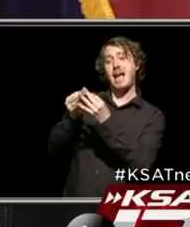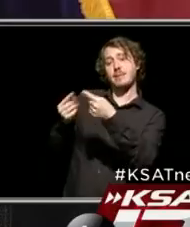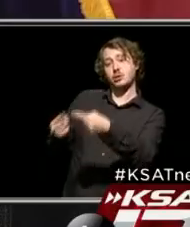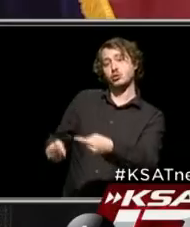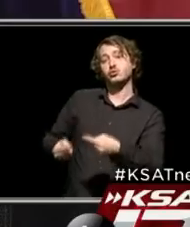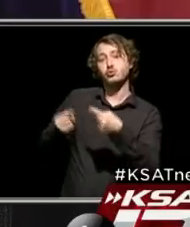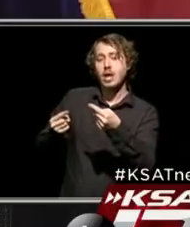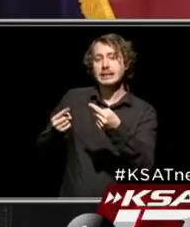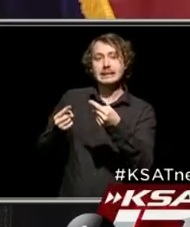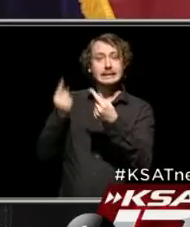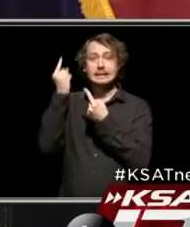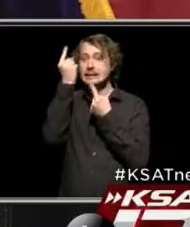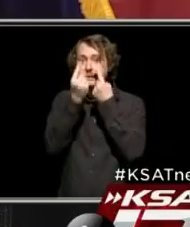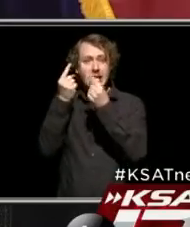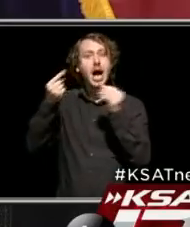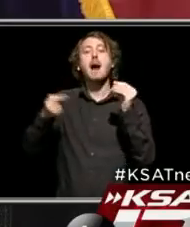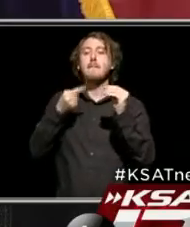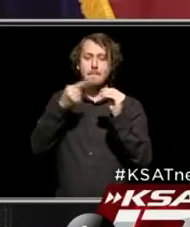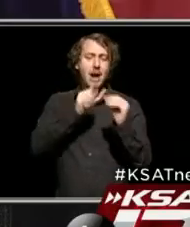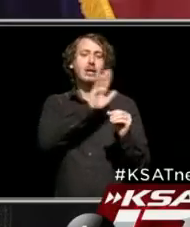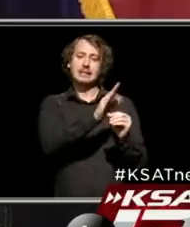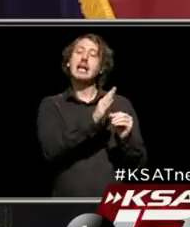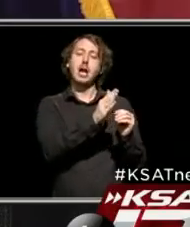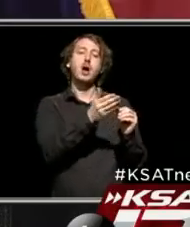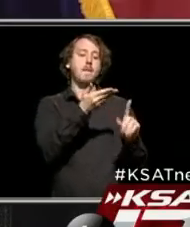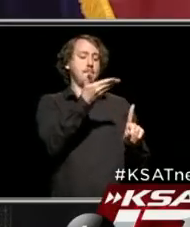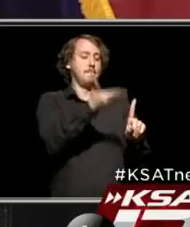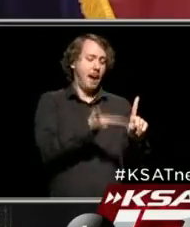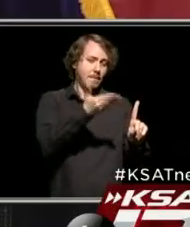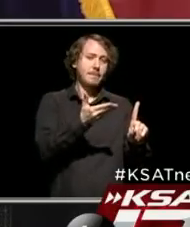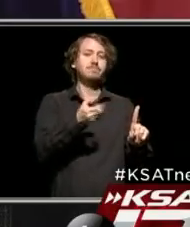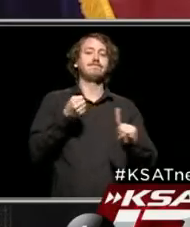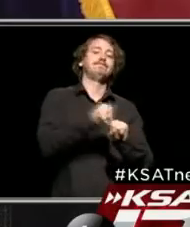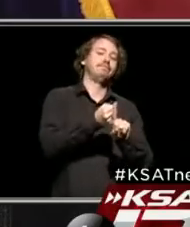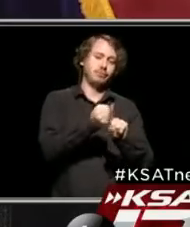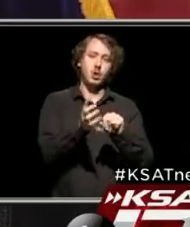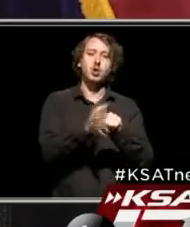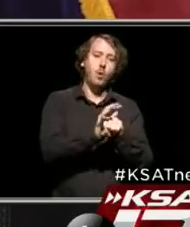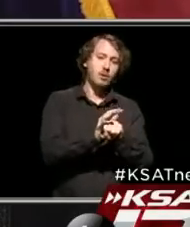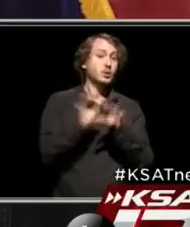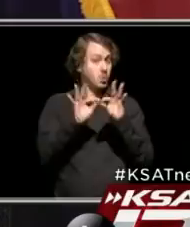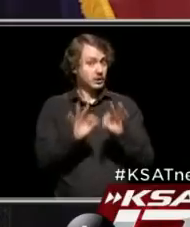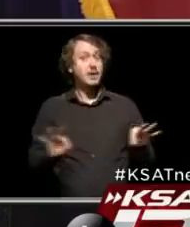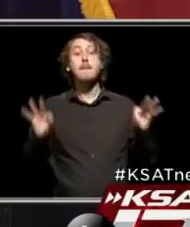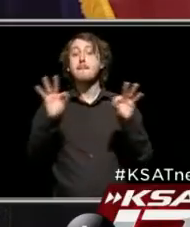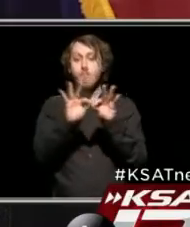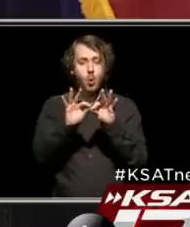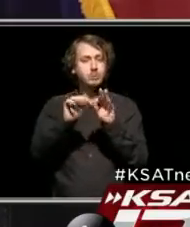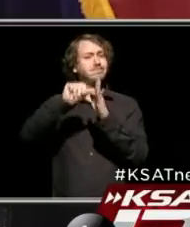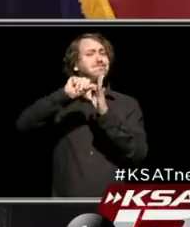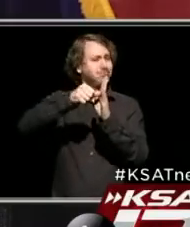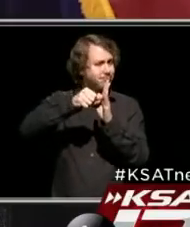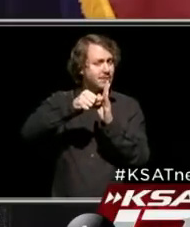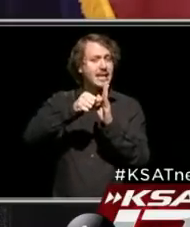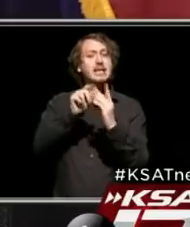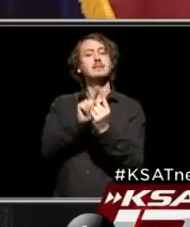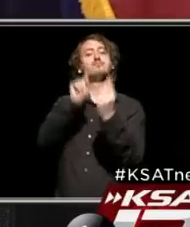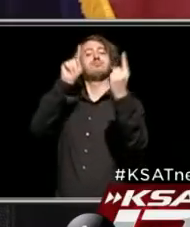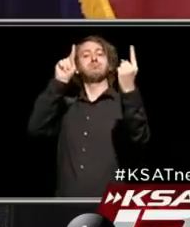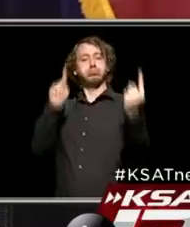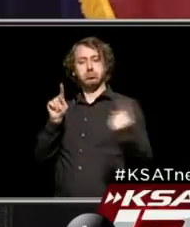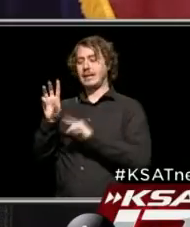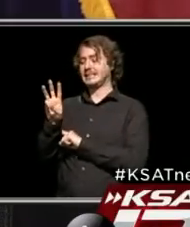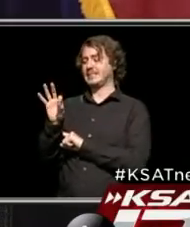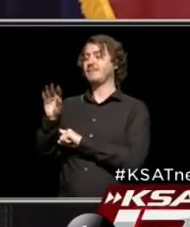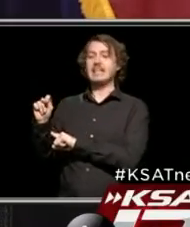are well. This is so important to consider as we talk about things like social distancing, physical distancing, the measures